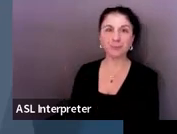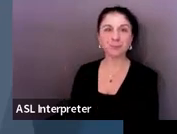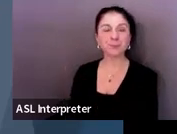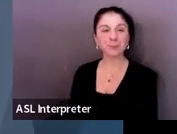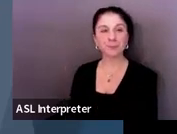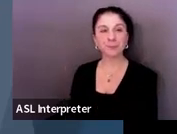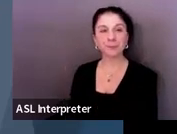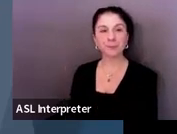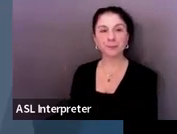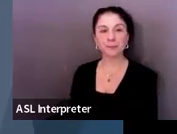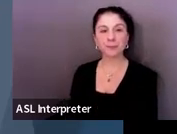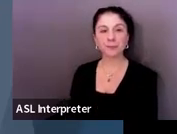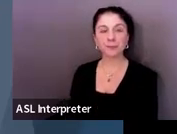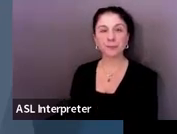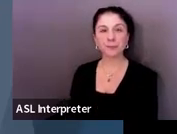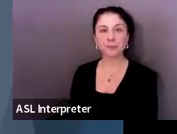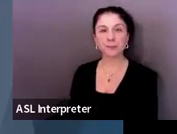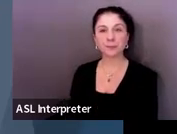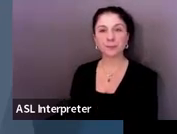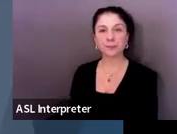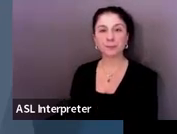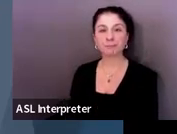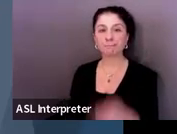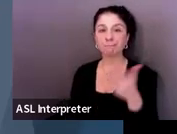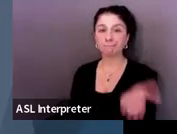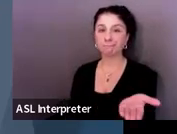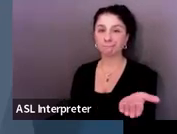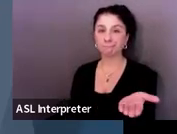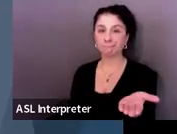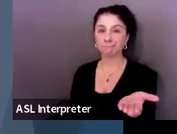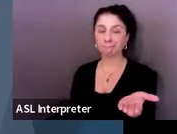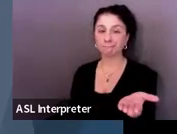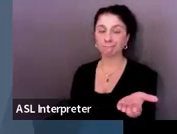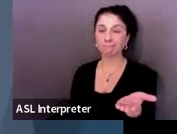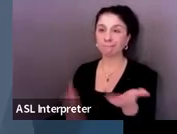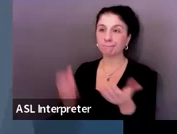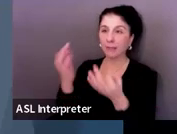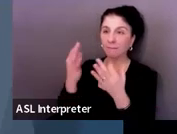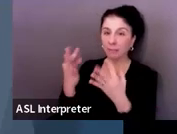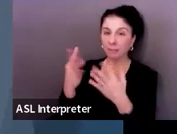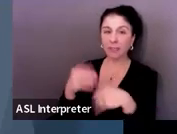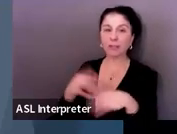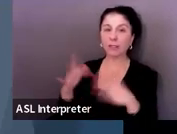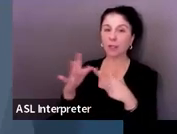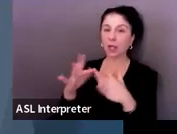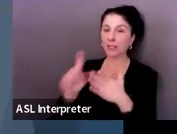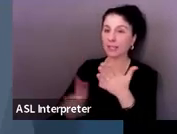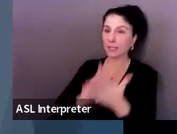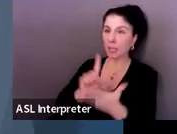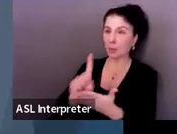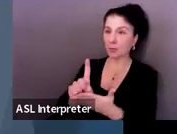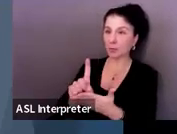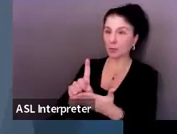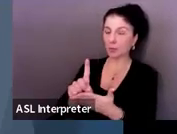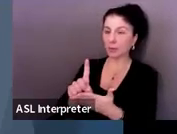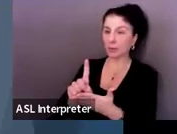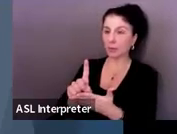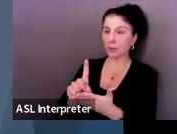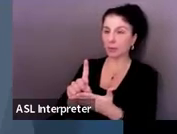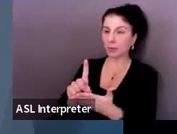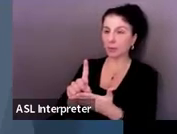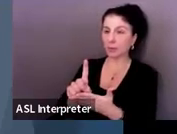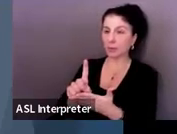And then this is our feedback and contact hour link. So let me see if I can